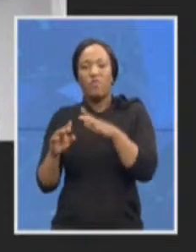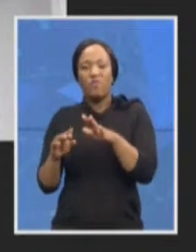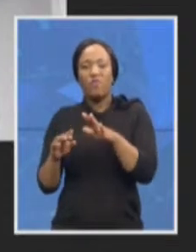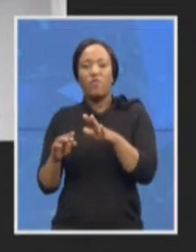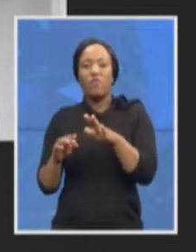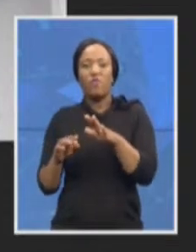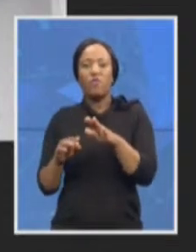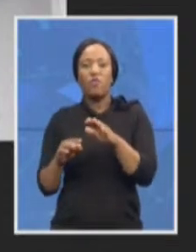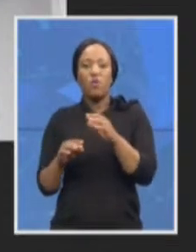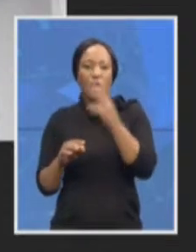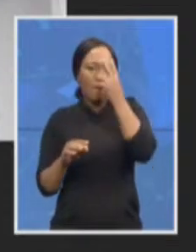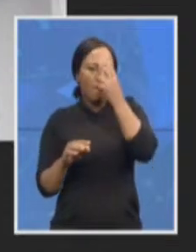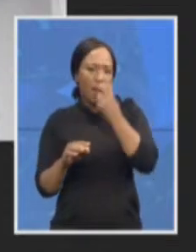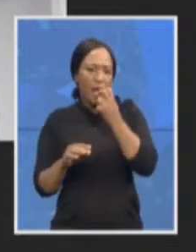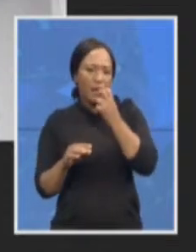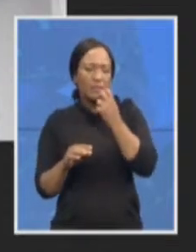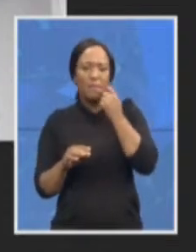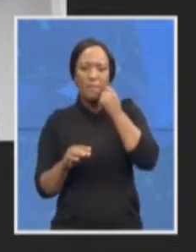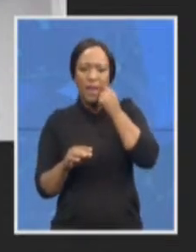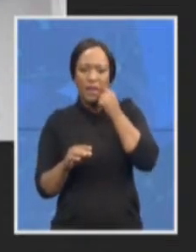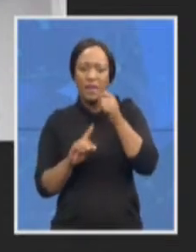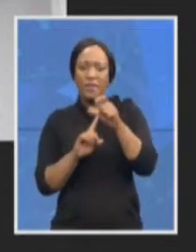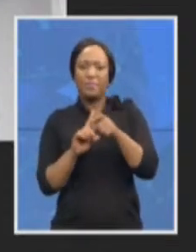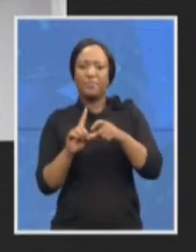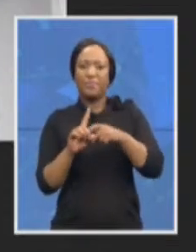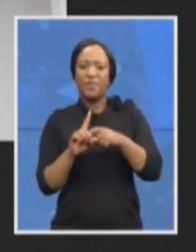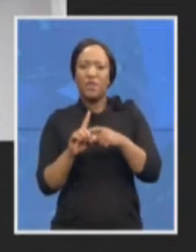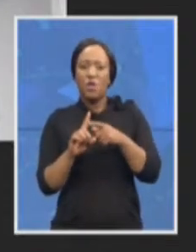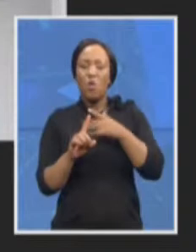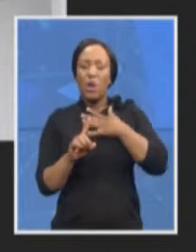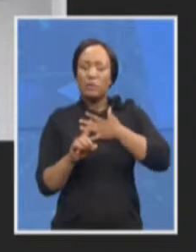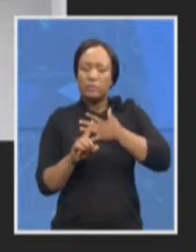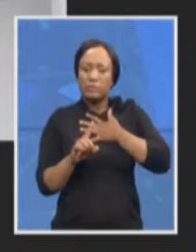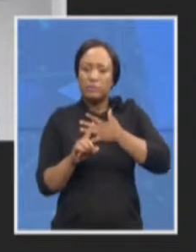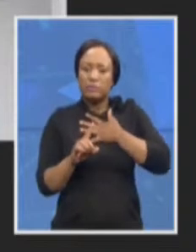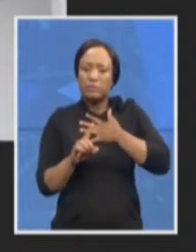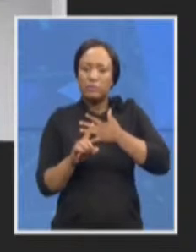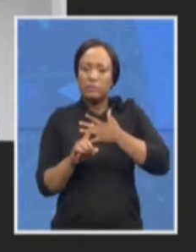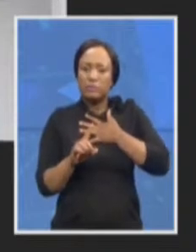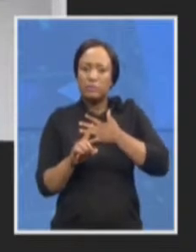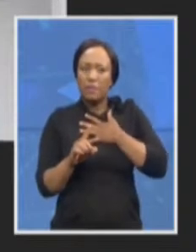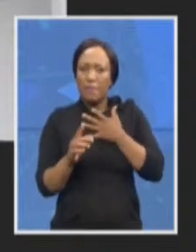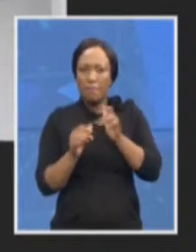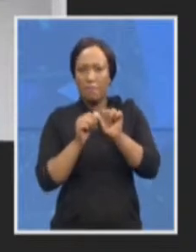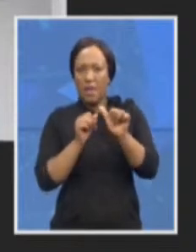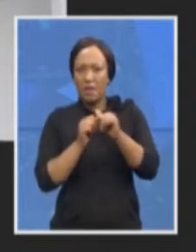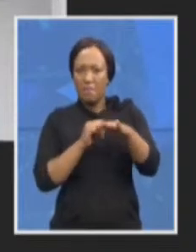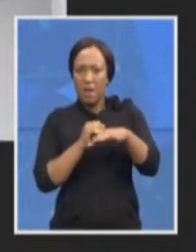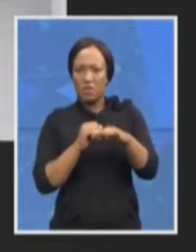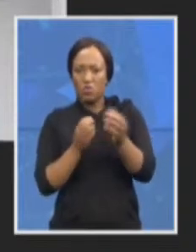deeply would they not be a better place to take that case on thank you